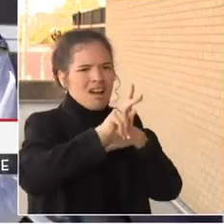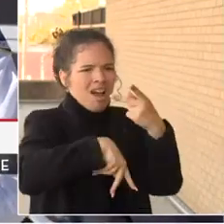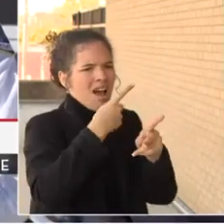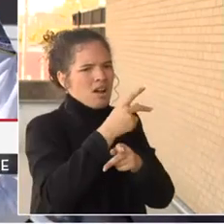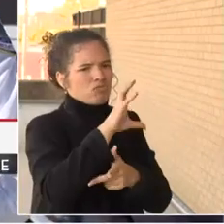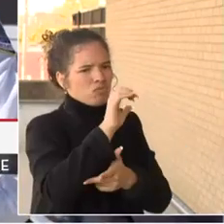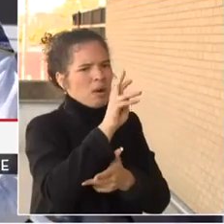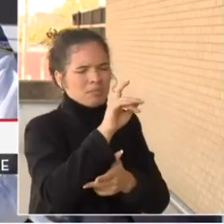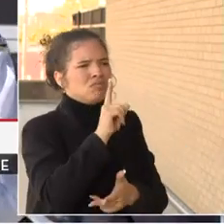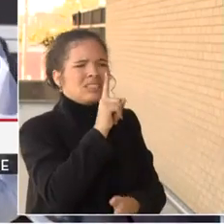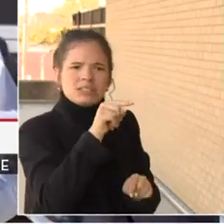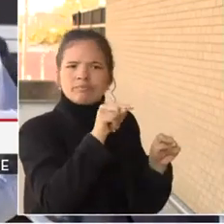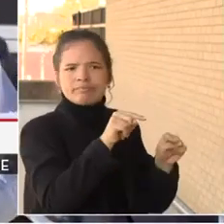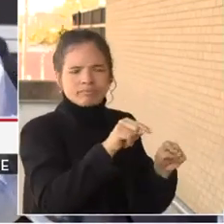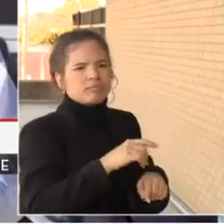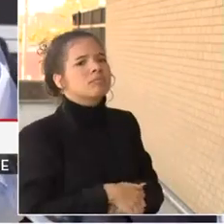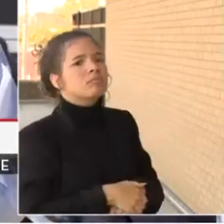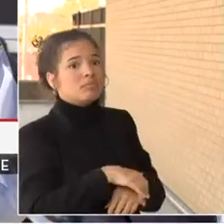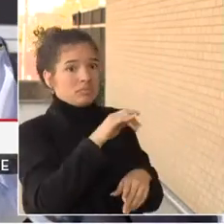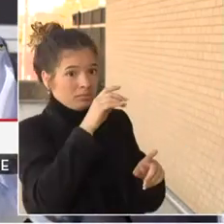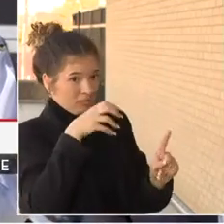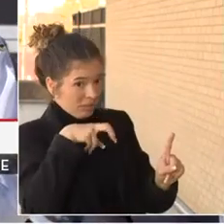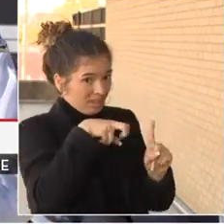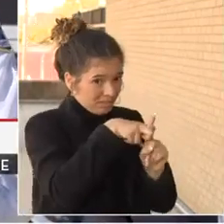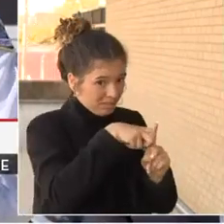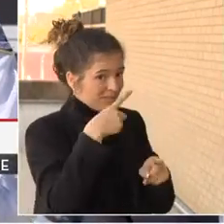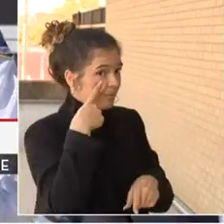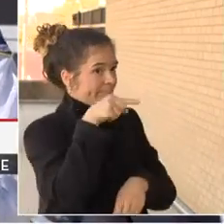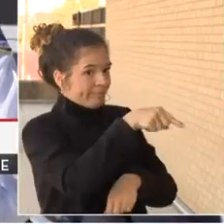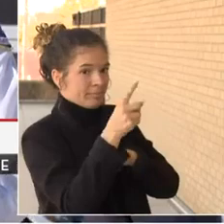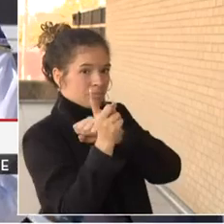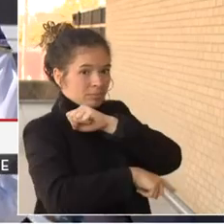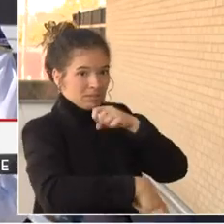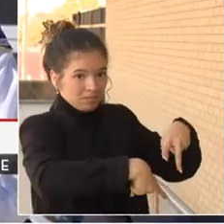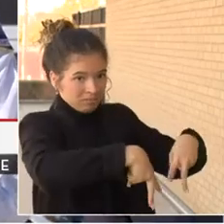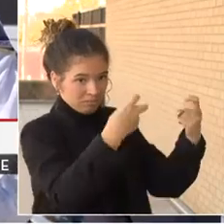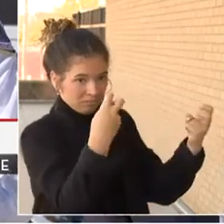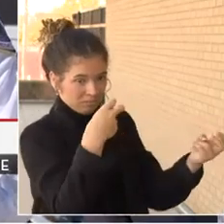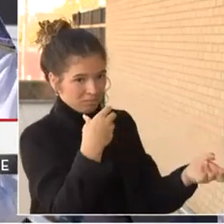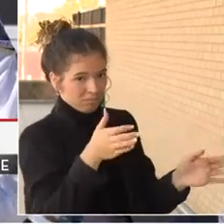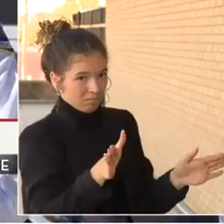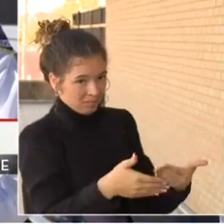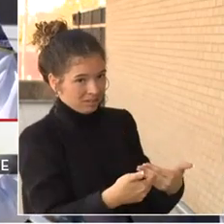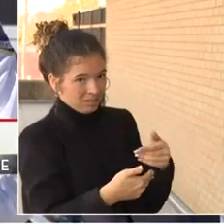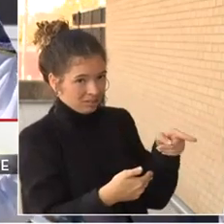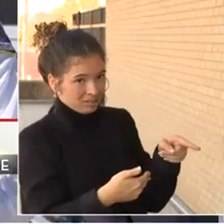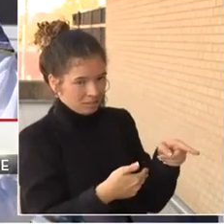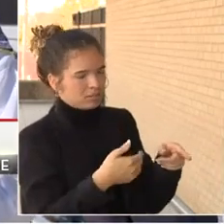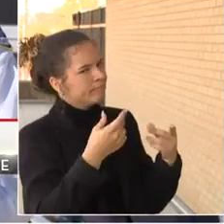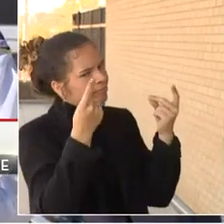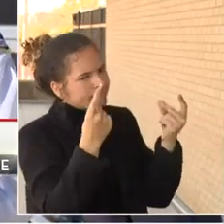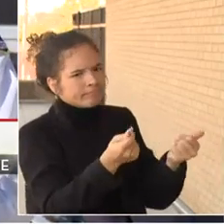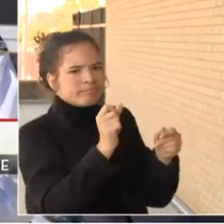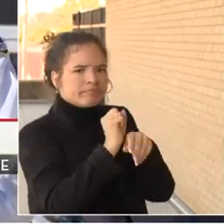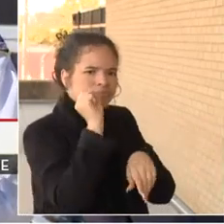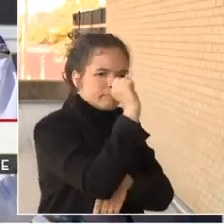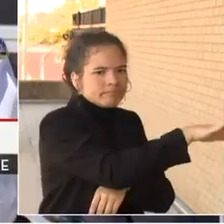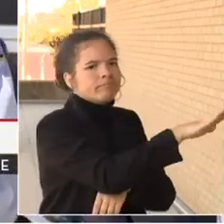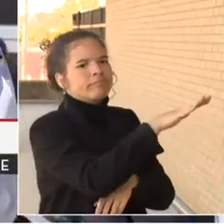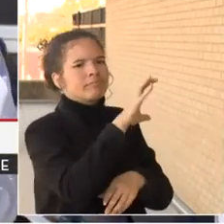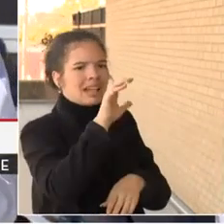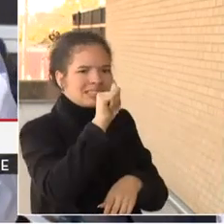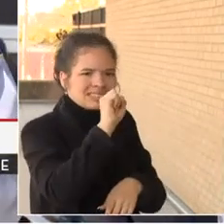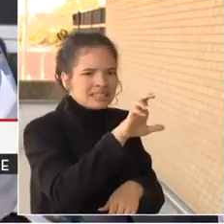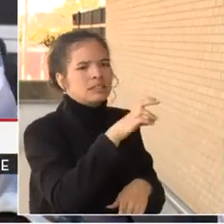arresting the person who's responsible for a package theft that happens that quickly, seeing that case to the system, and ultimately the outcome that we want to